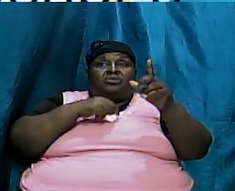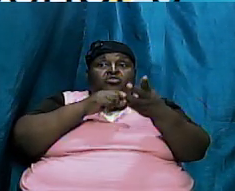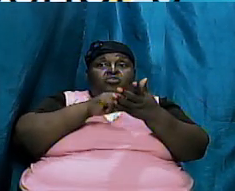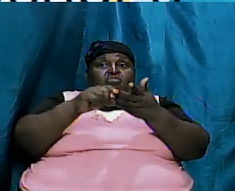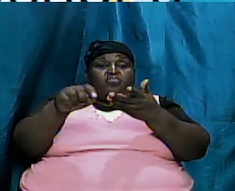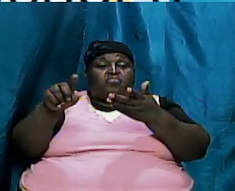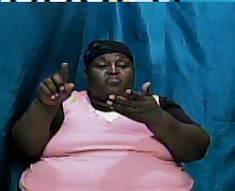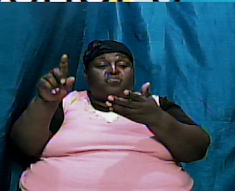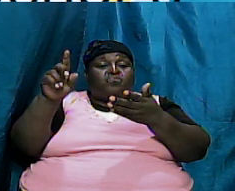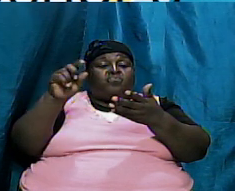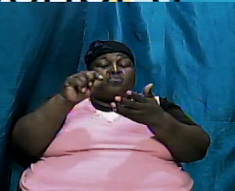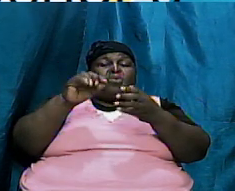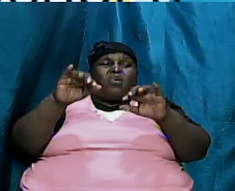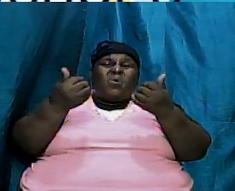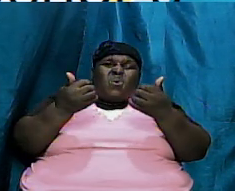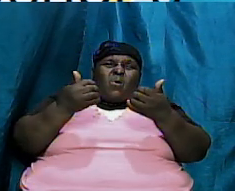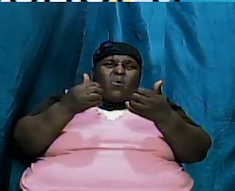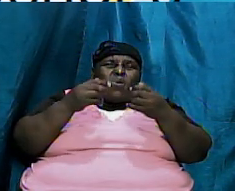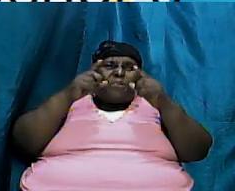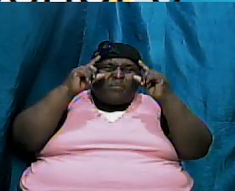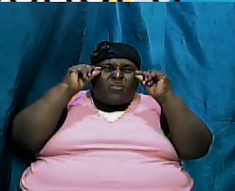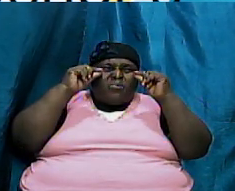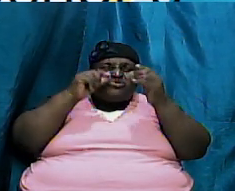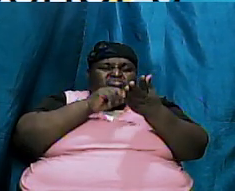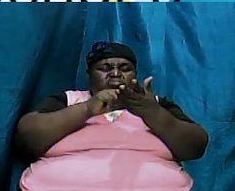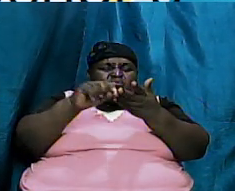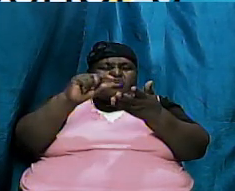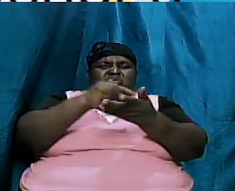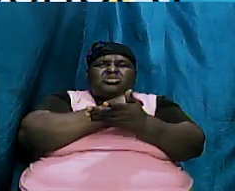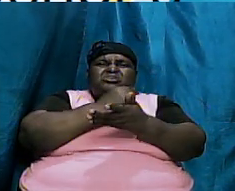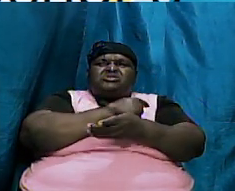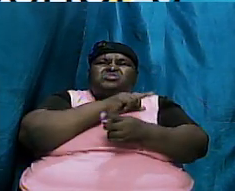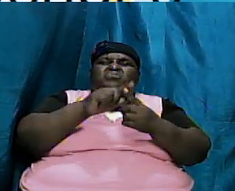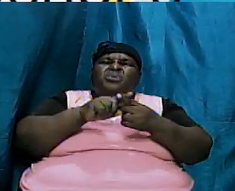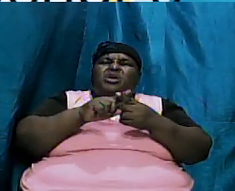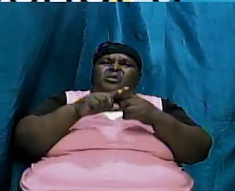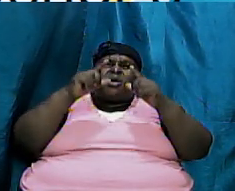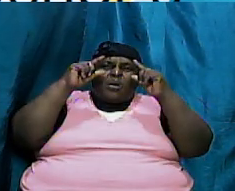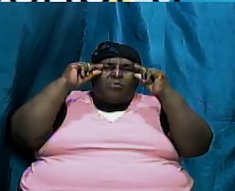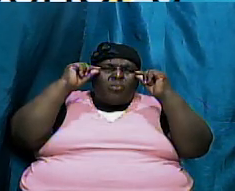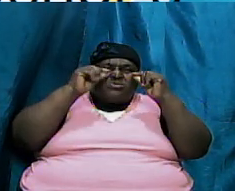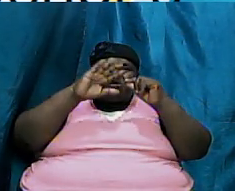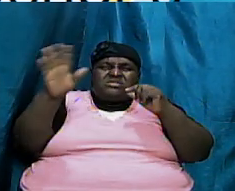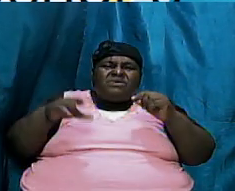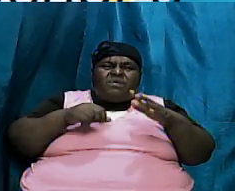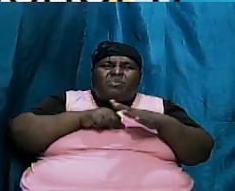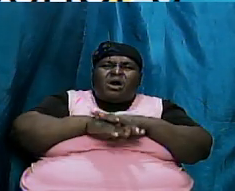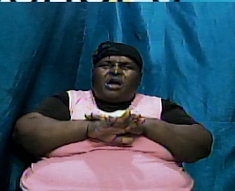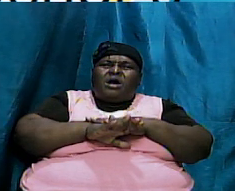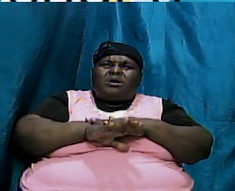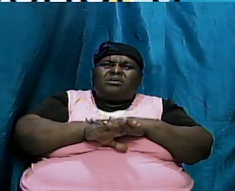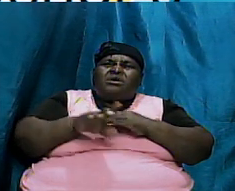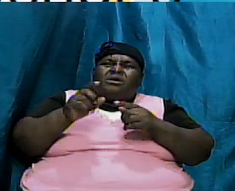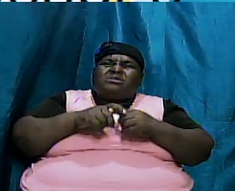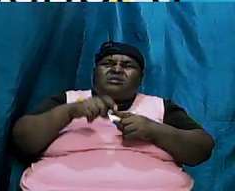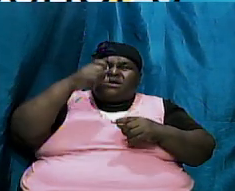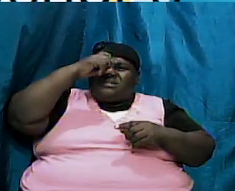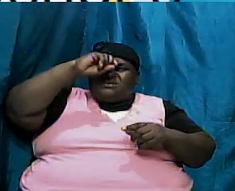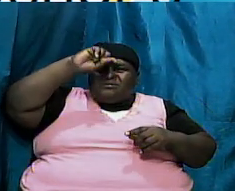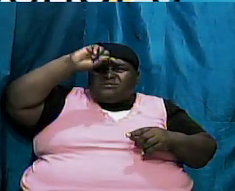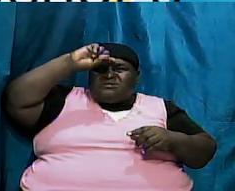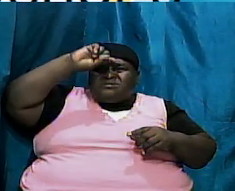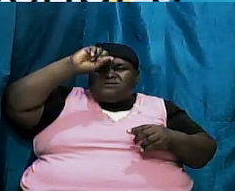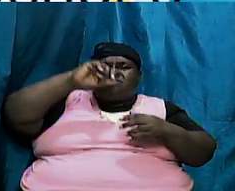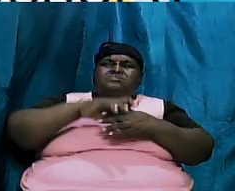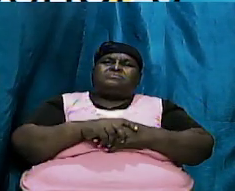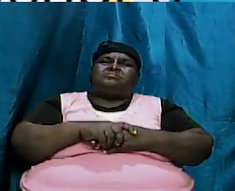could Moses write Genesis when Moses didn't come around until Exodus and we have answers for that so